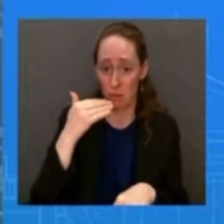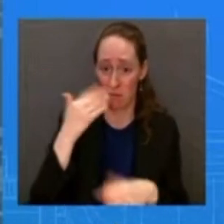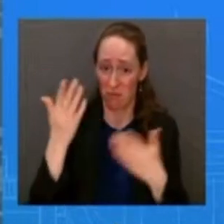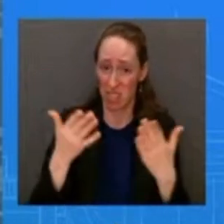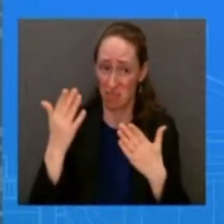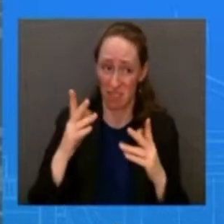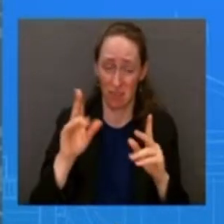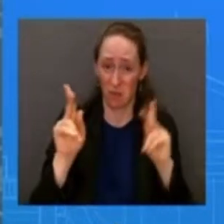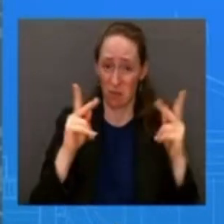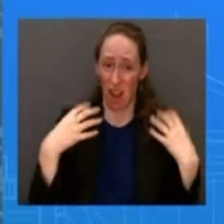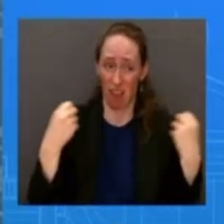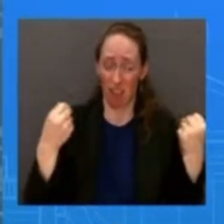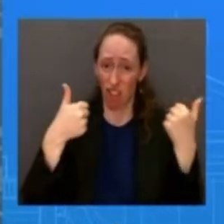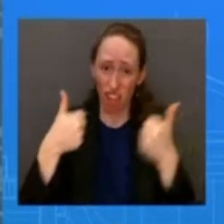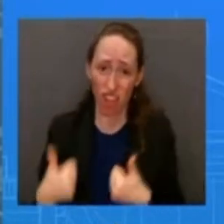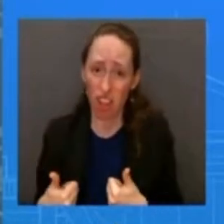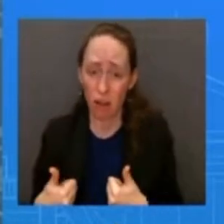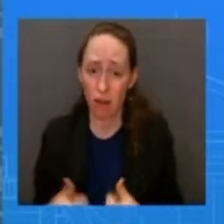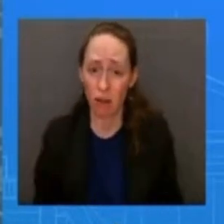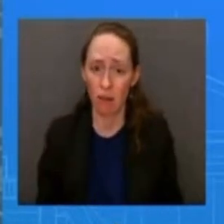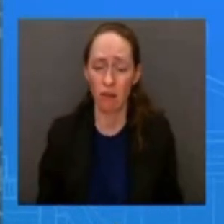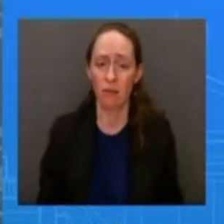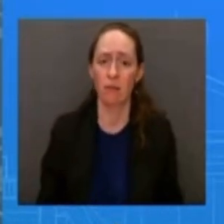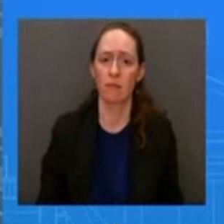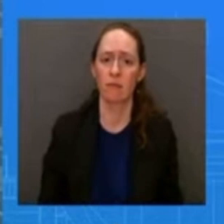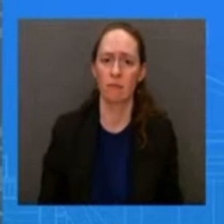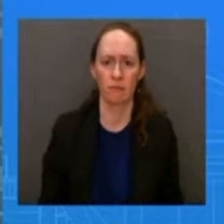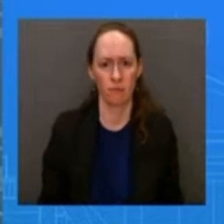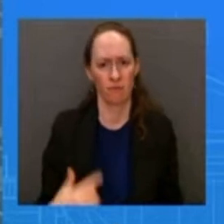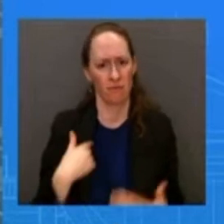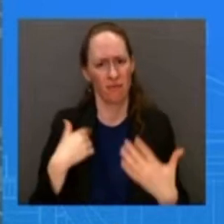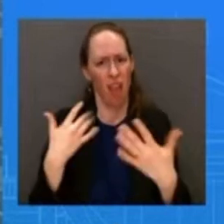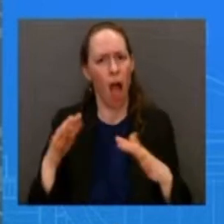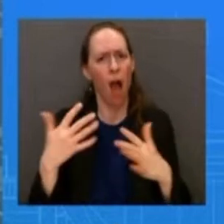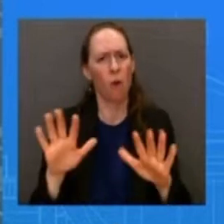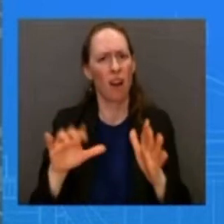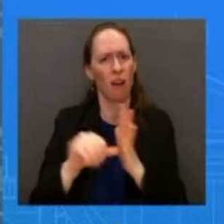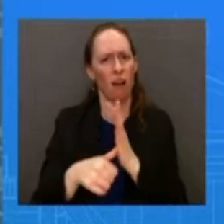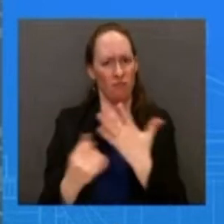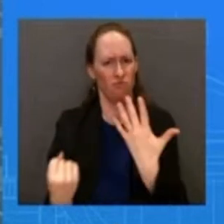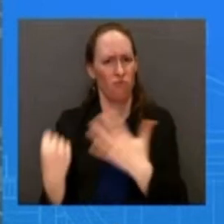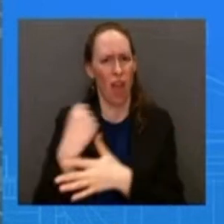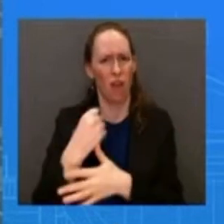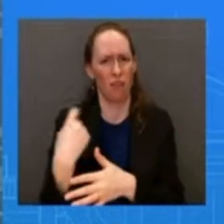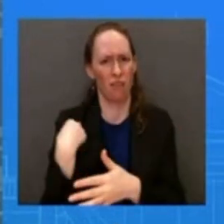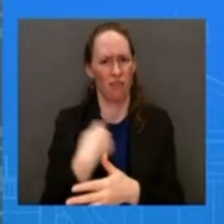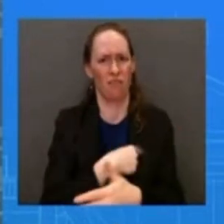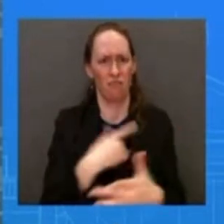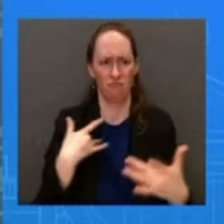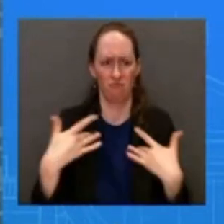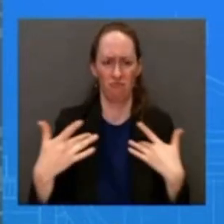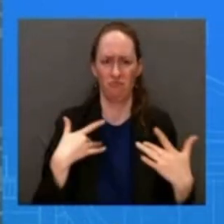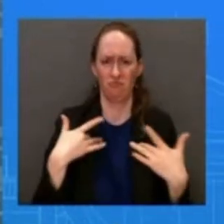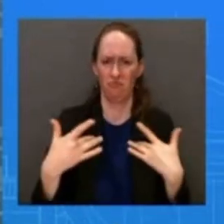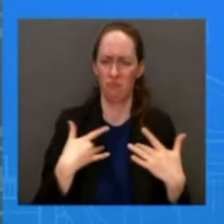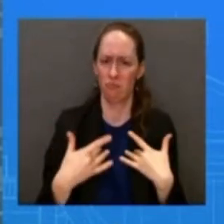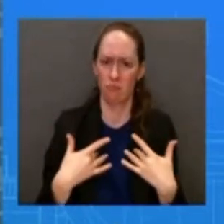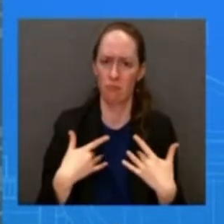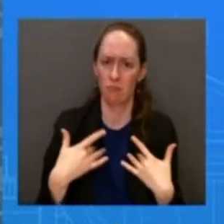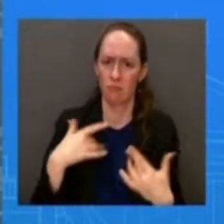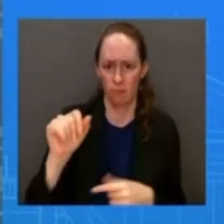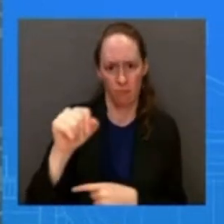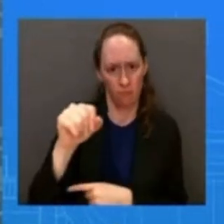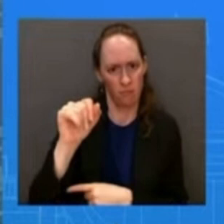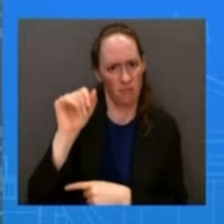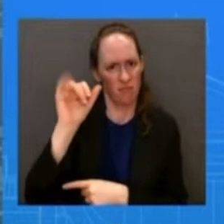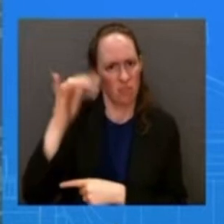one priority is the health and the safety of the community that is our number one priority here that's what epa is doing on the ground that's why